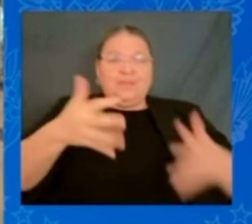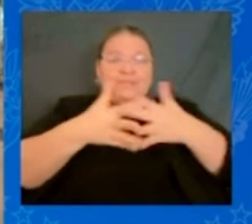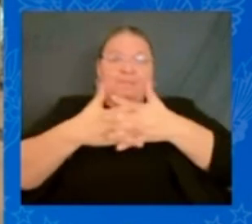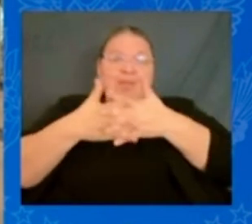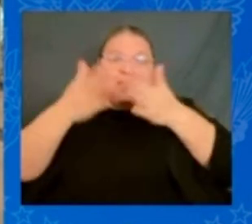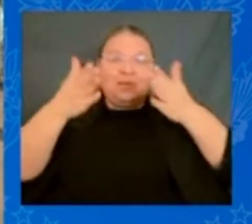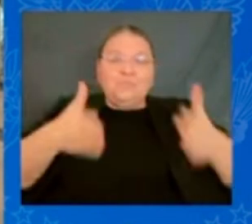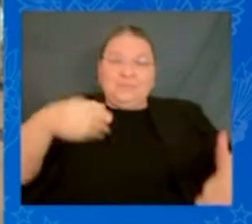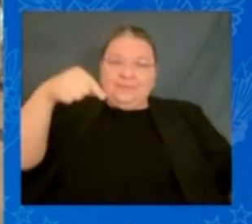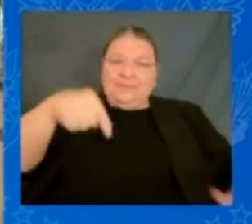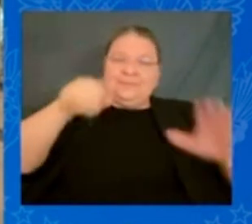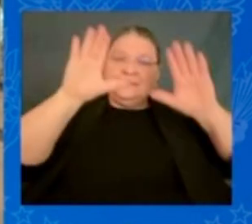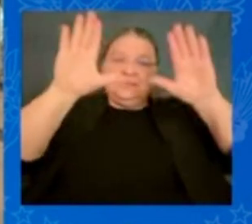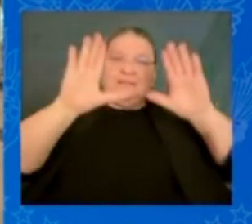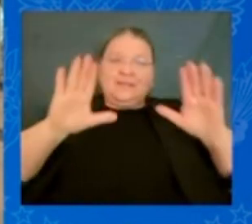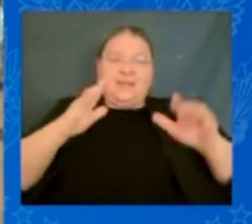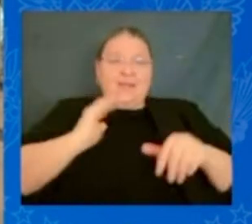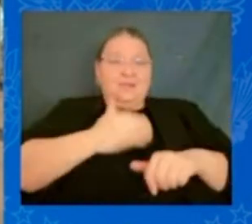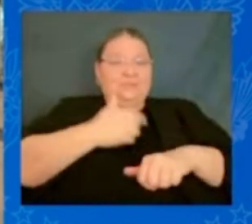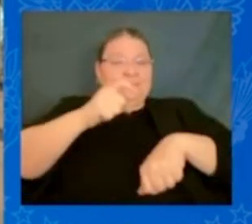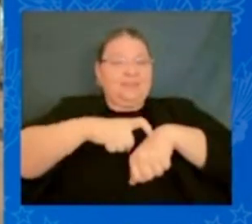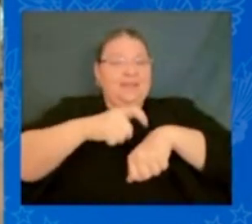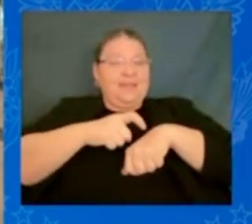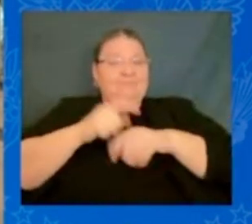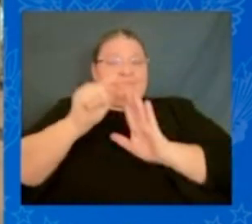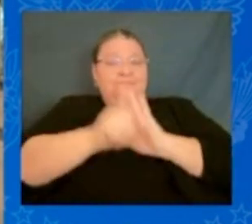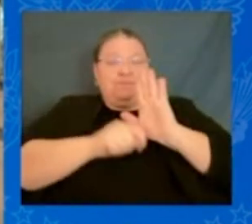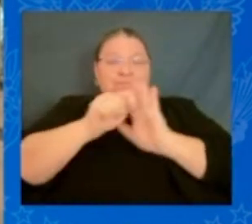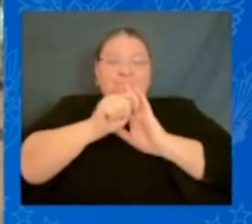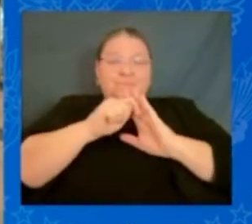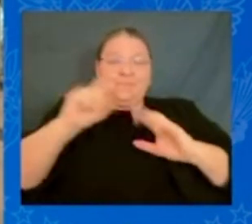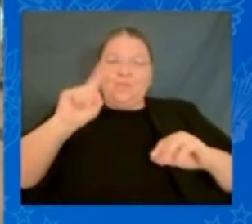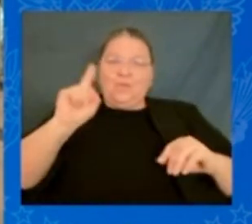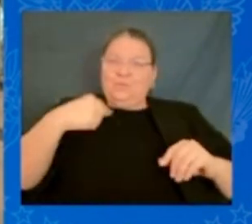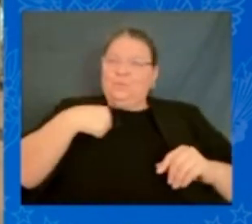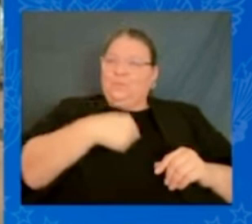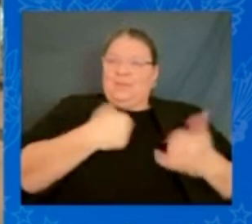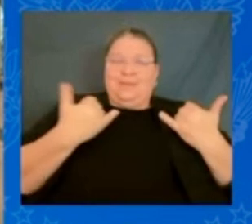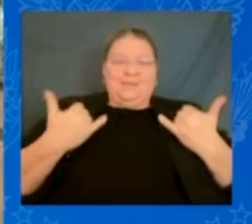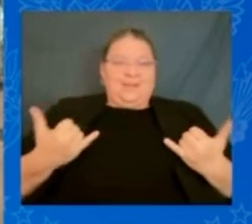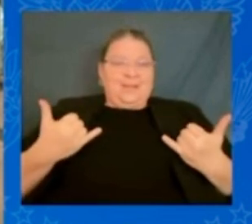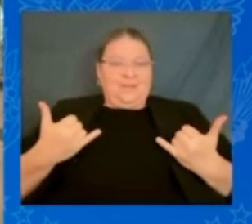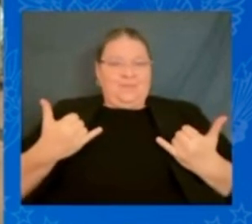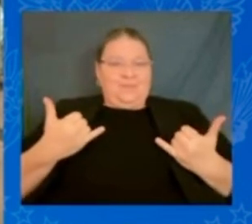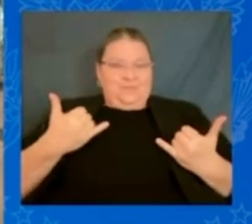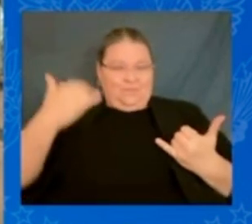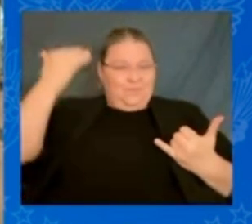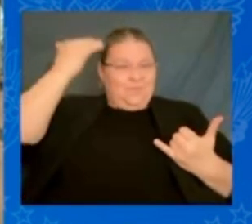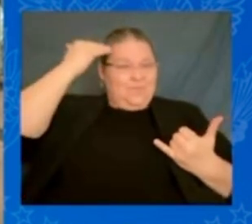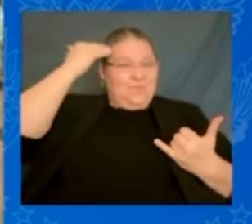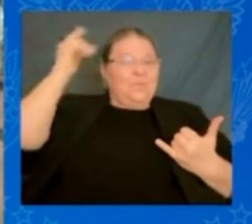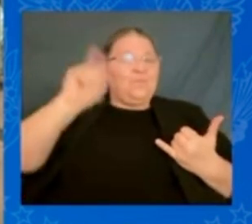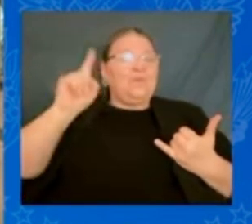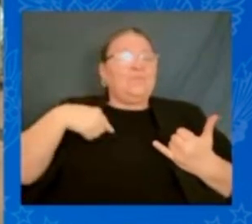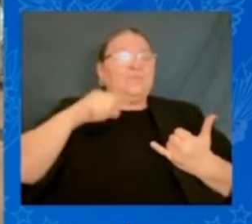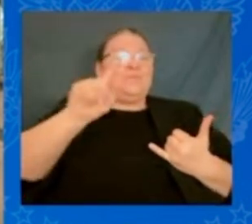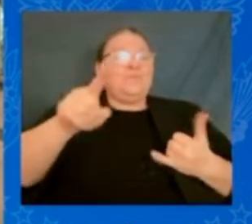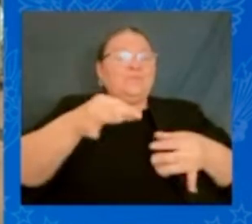time, we know where we've been and we know, more importantly, where we have to go forward together.